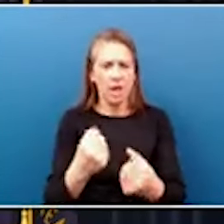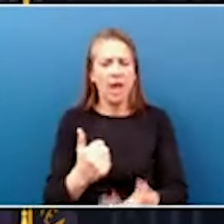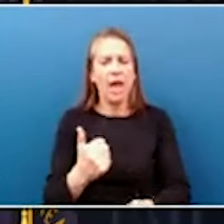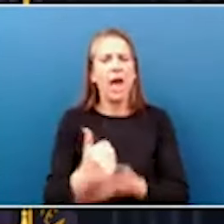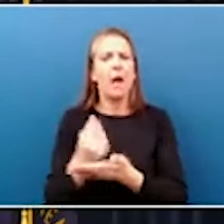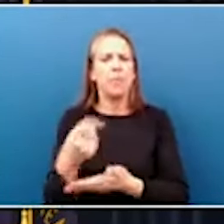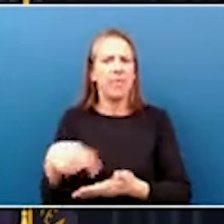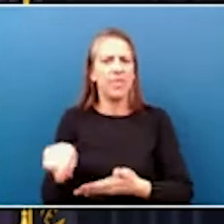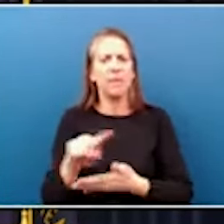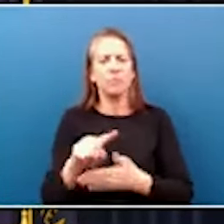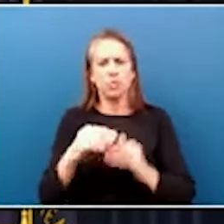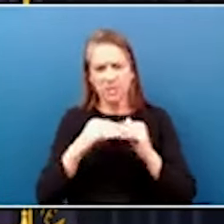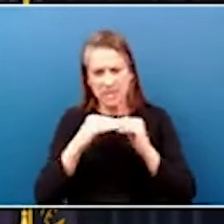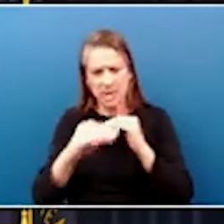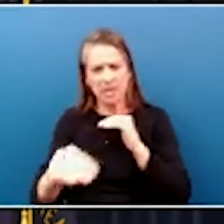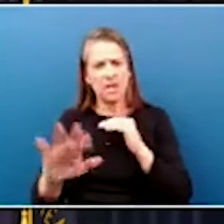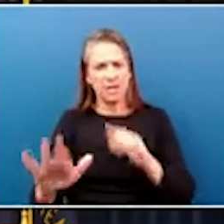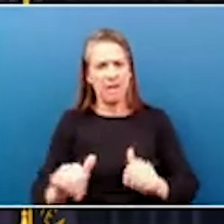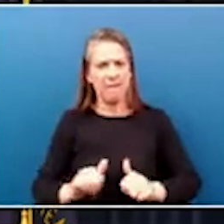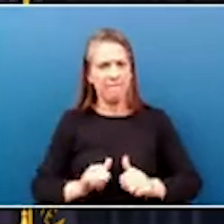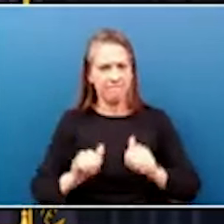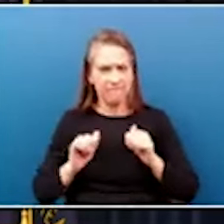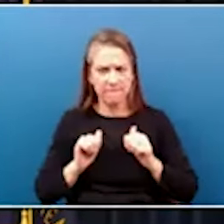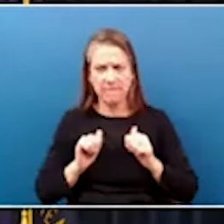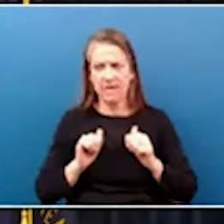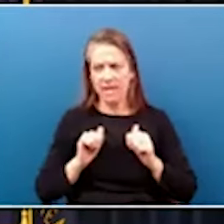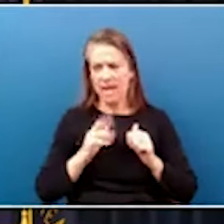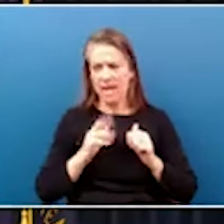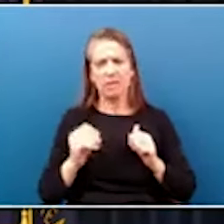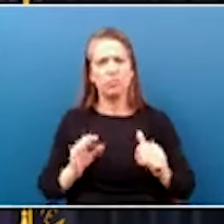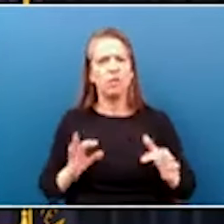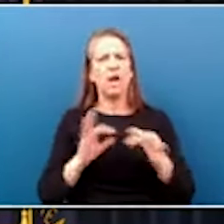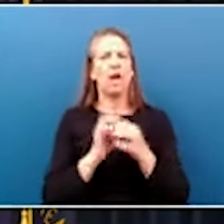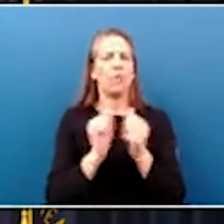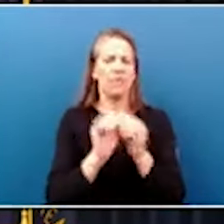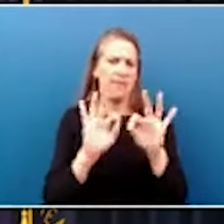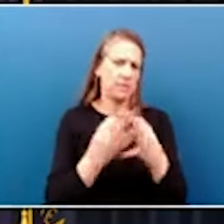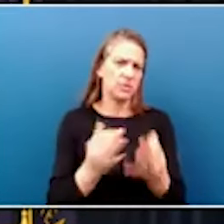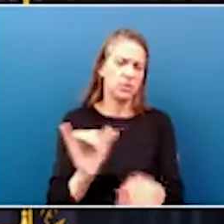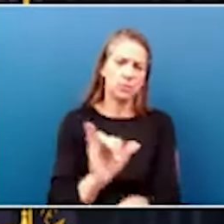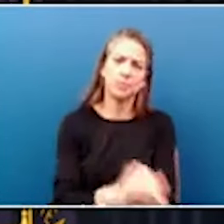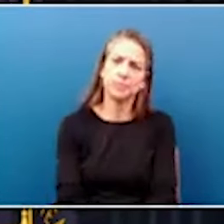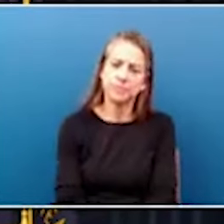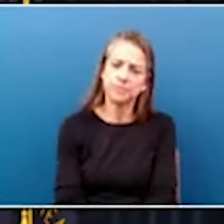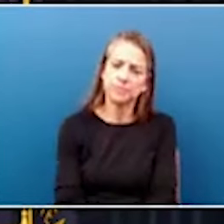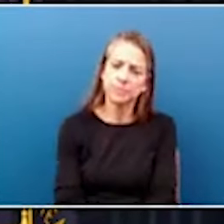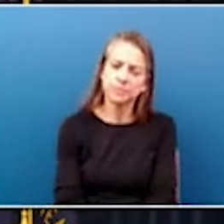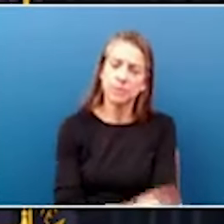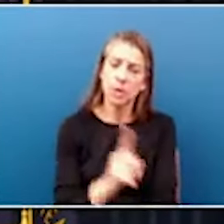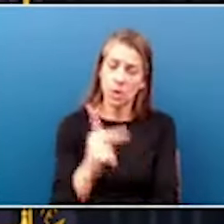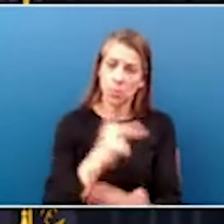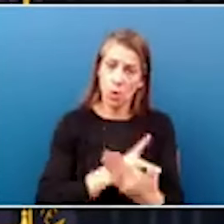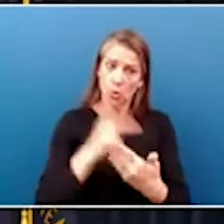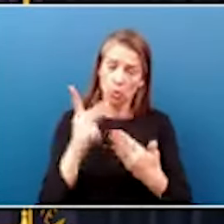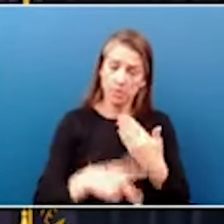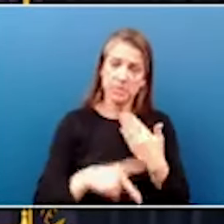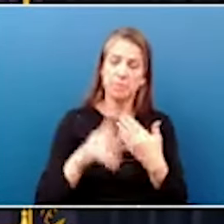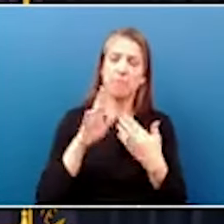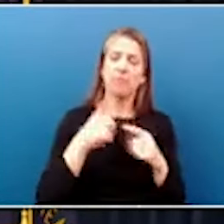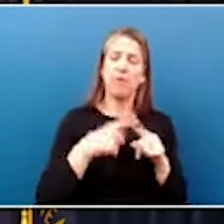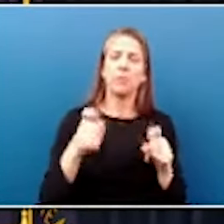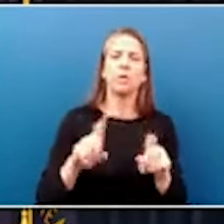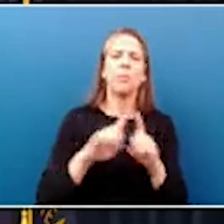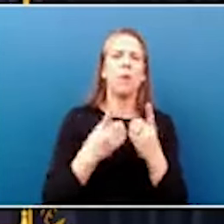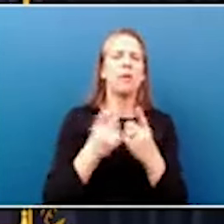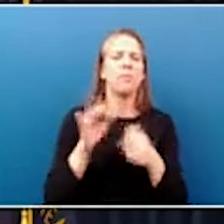stabilize their life and ultimately reunite with their families. The program is administered by our Department for Local Government and